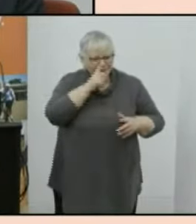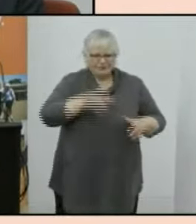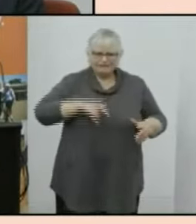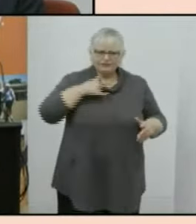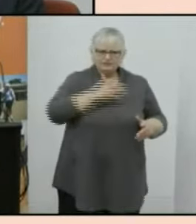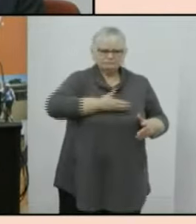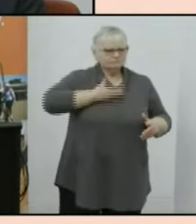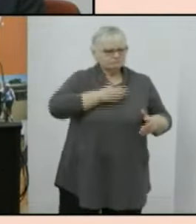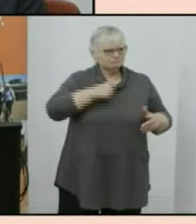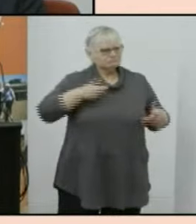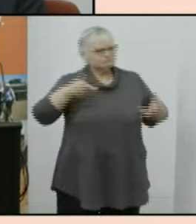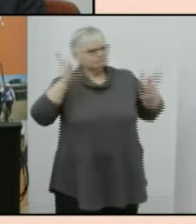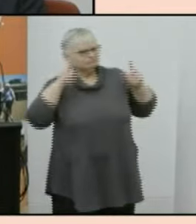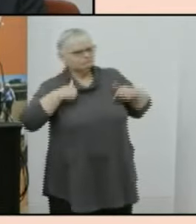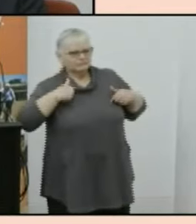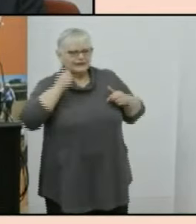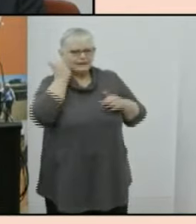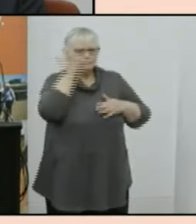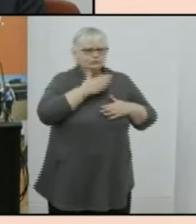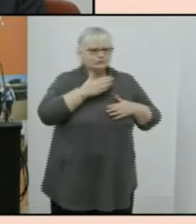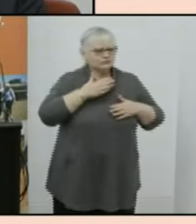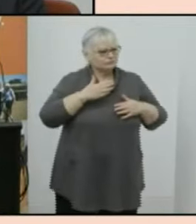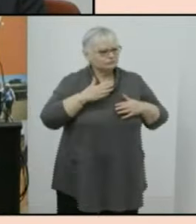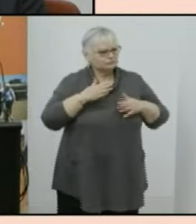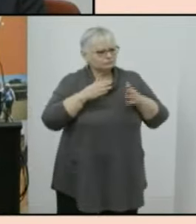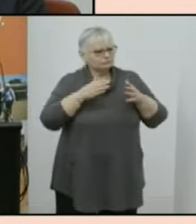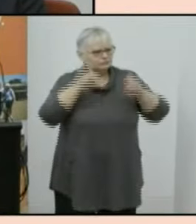about identifying as Aboriginal and Torres Strait Islander